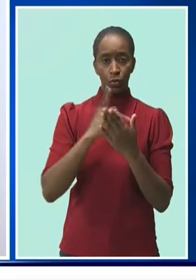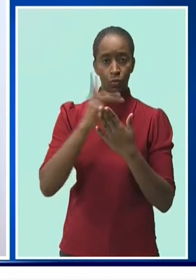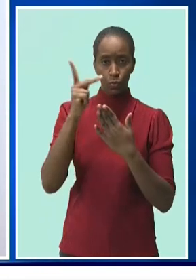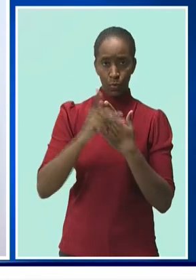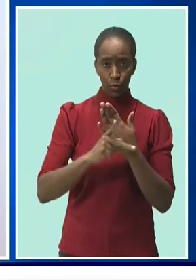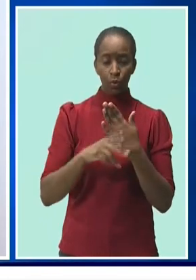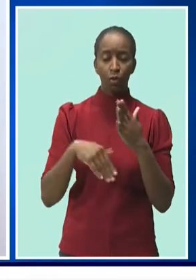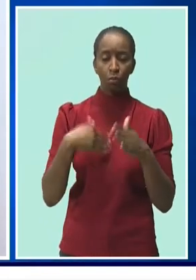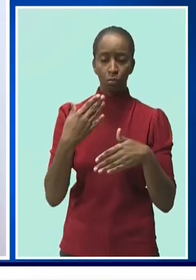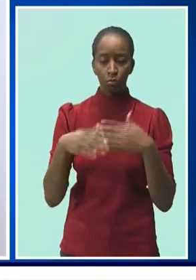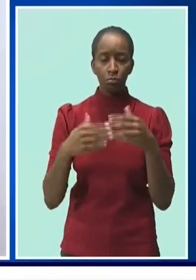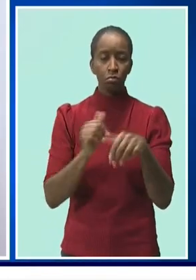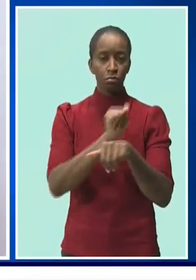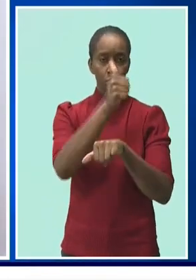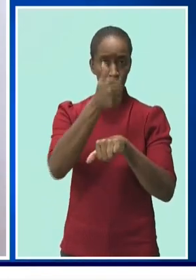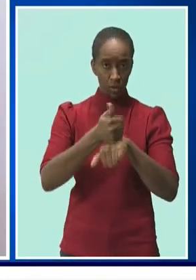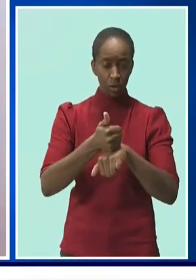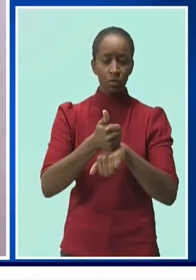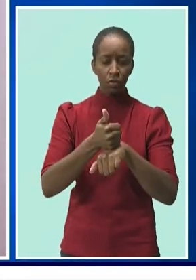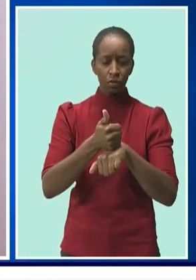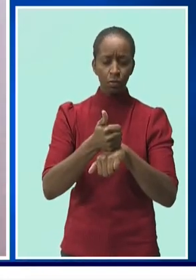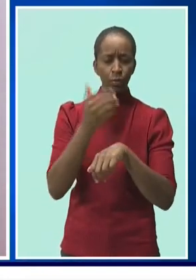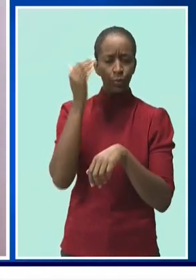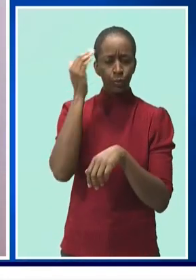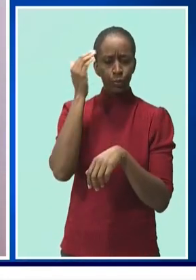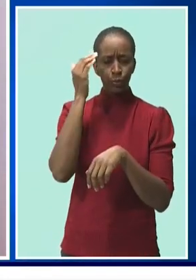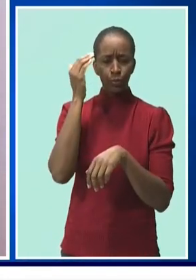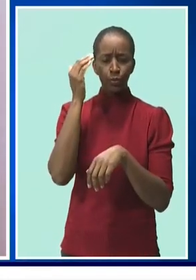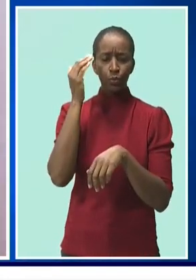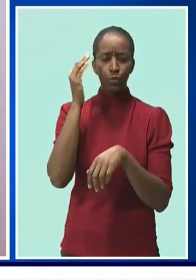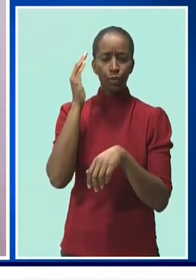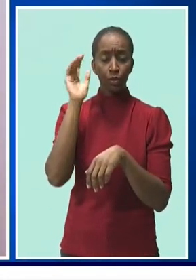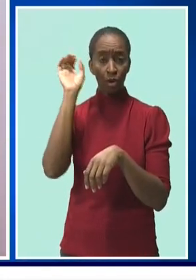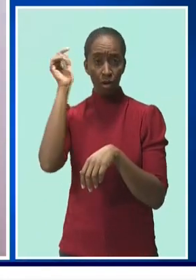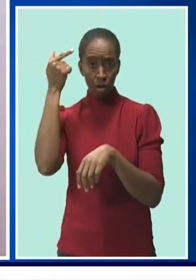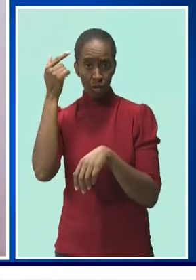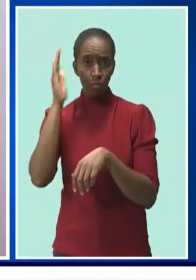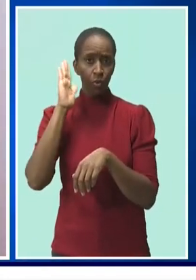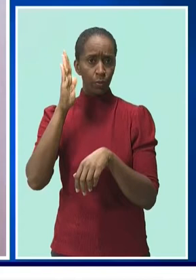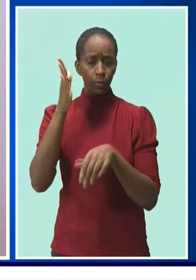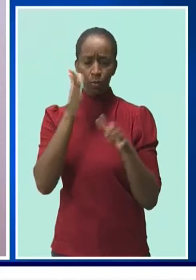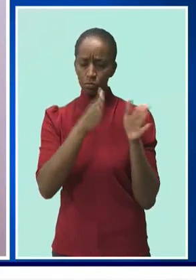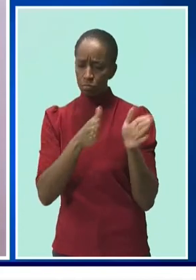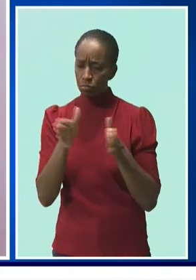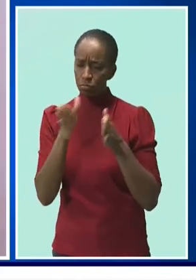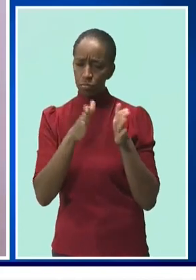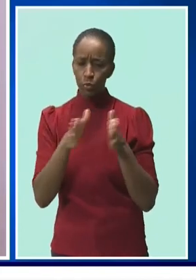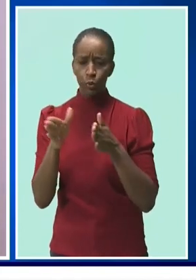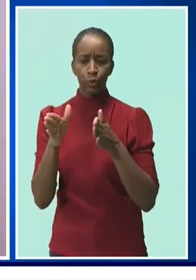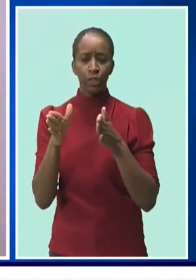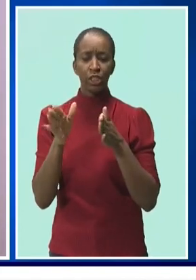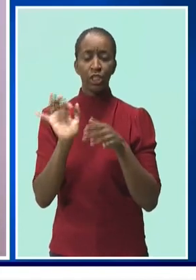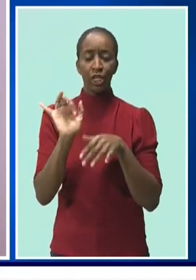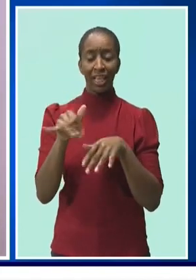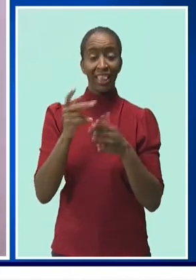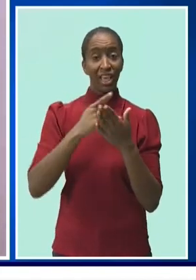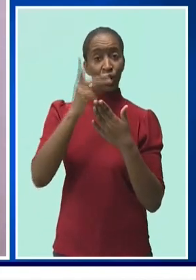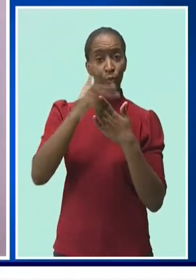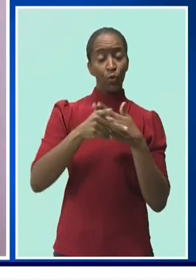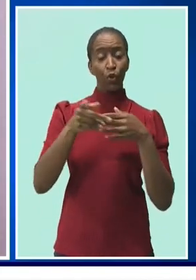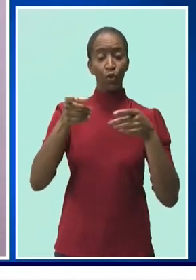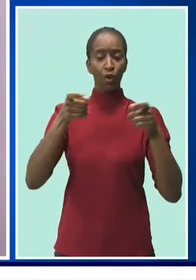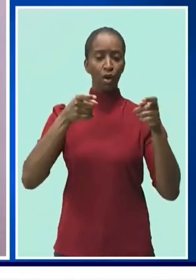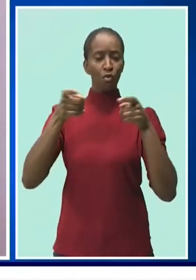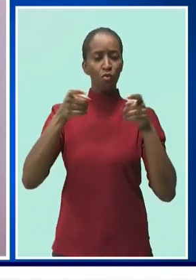Congress anticipates that every effort will be made to ensure the efficient management of the scheme, so as to eliminate the